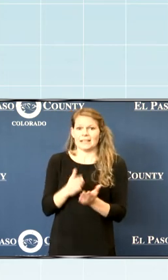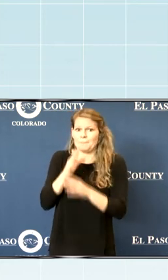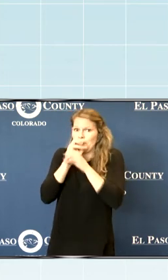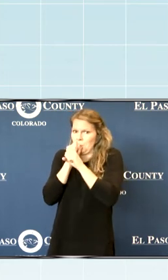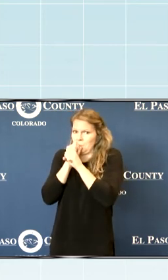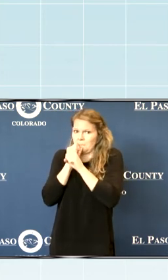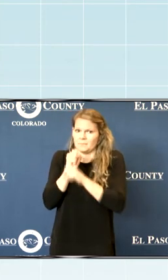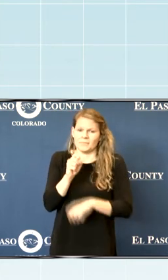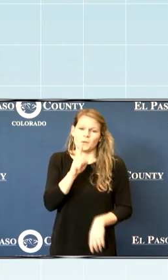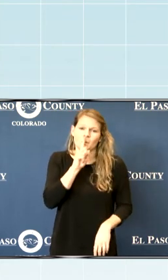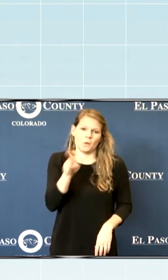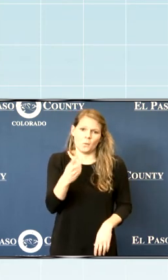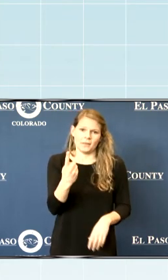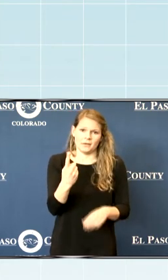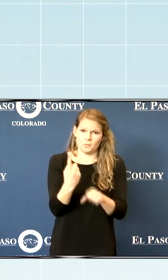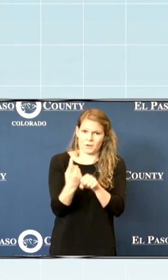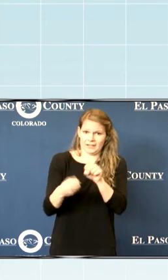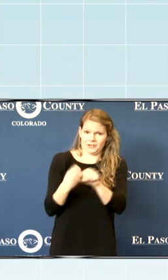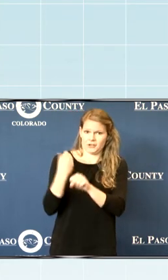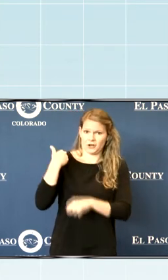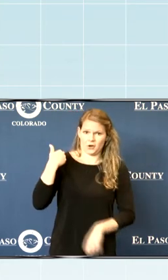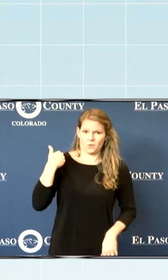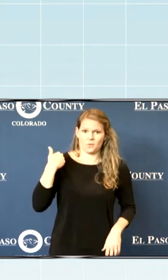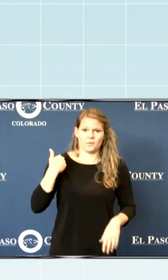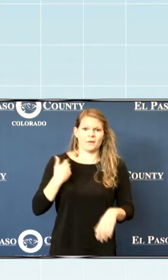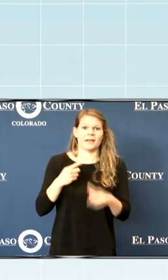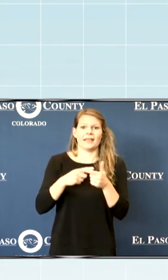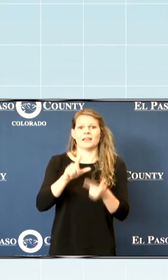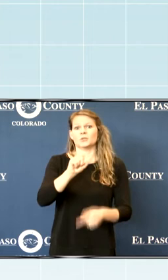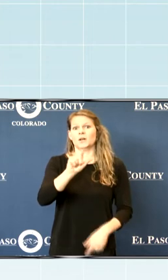2021 brought its own disappointments and challenges.